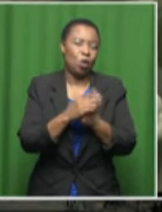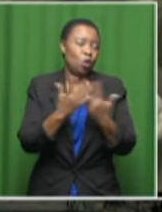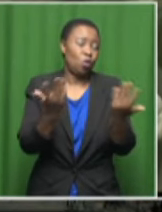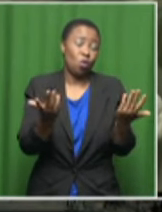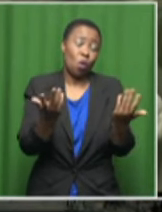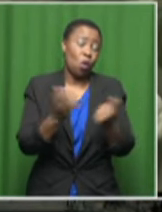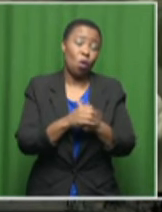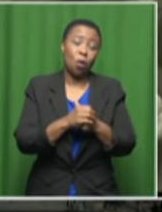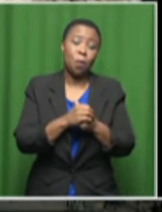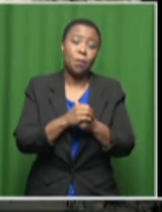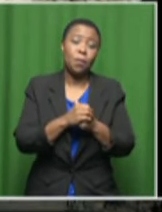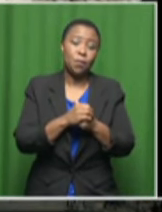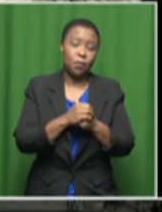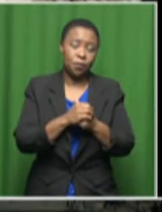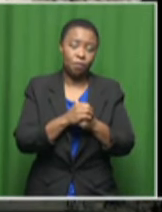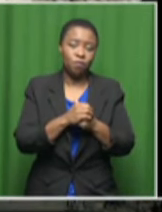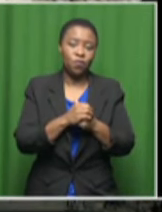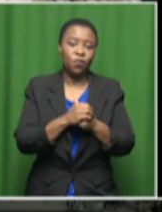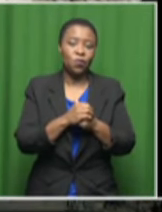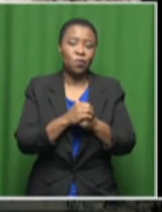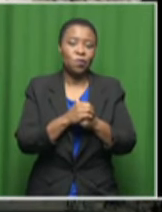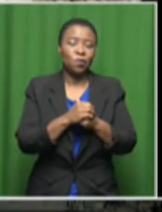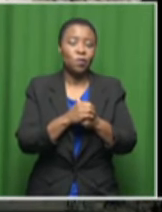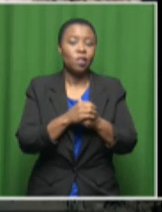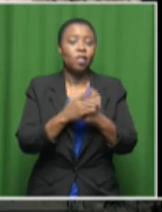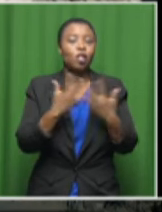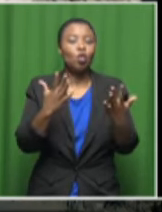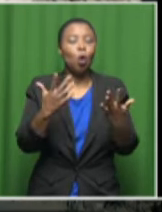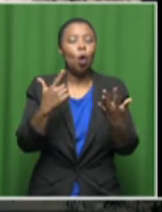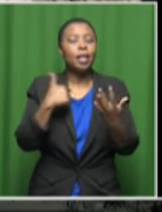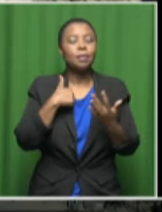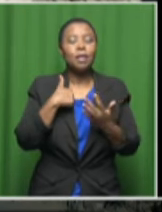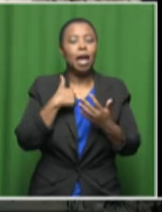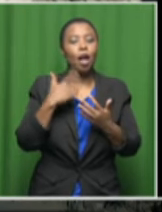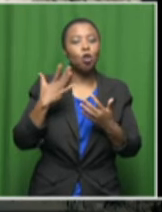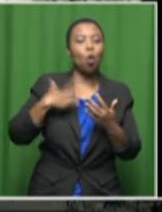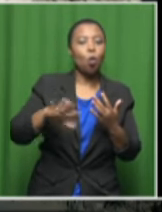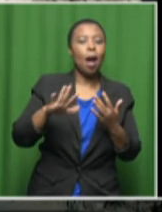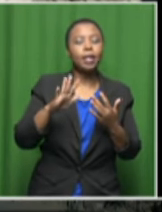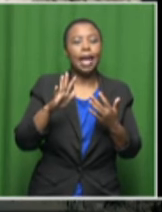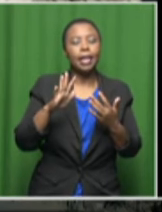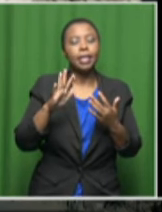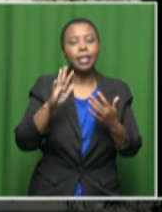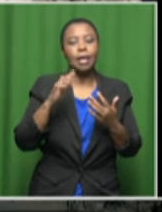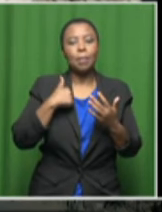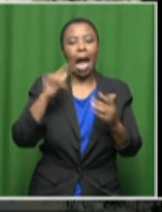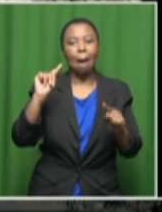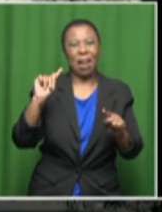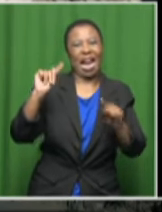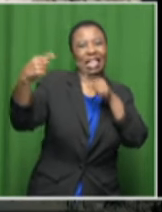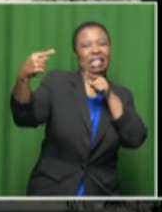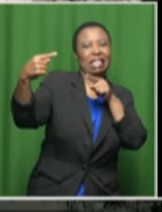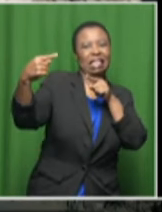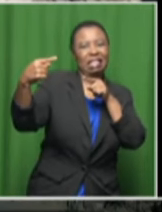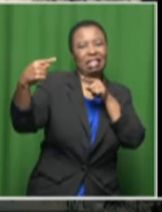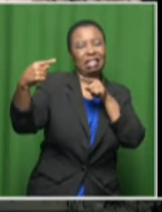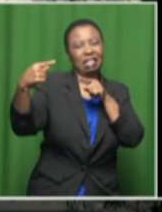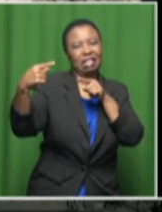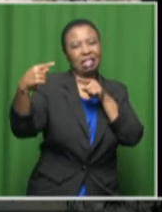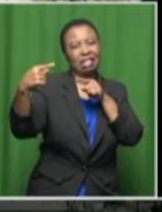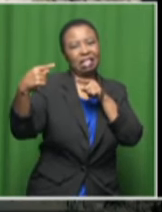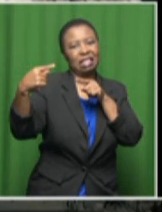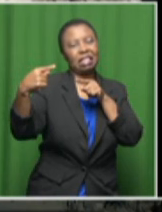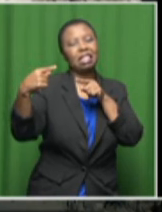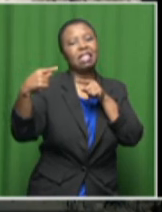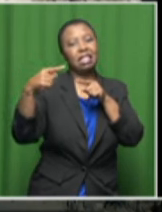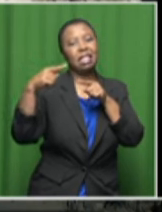want to appear to be speaking against a person who, or against an entity that had given